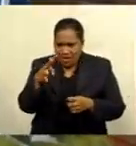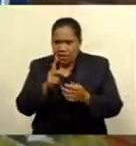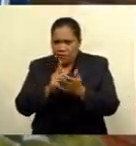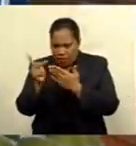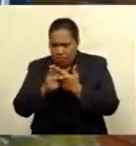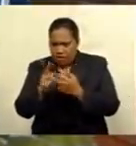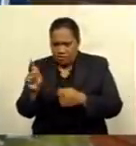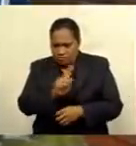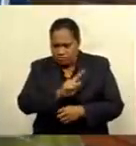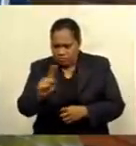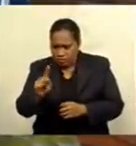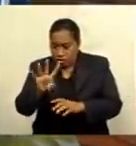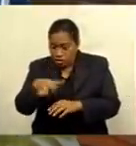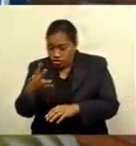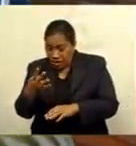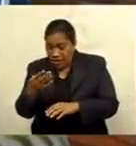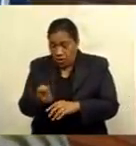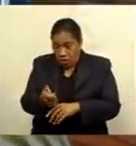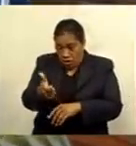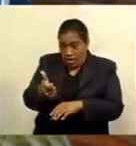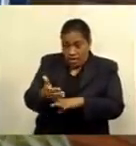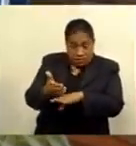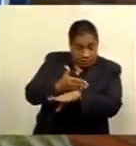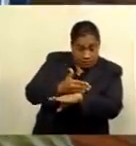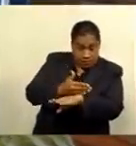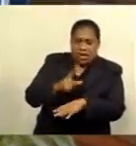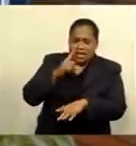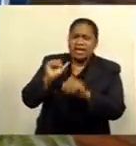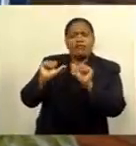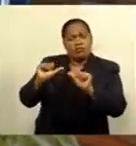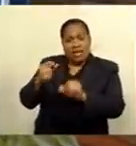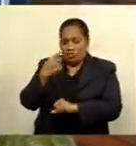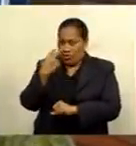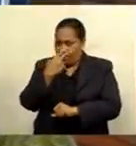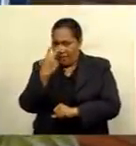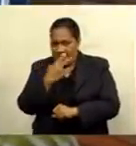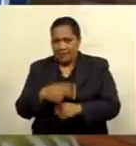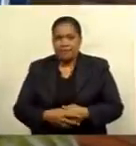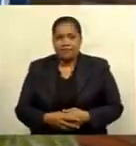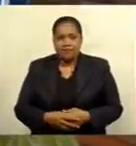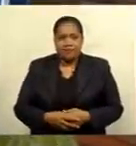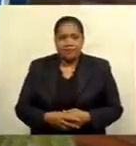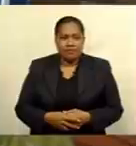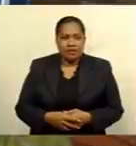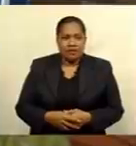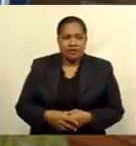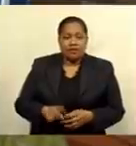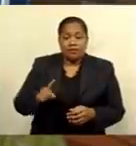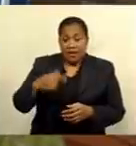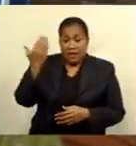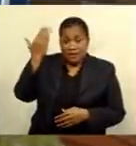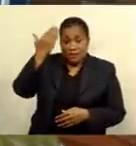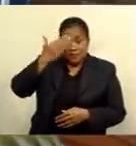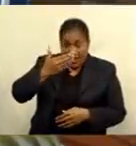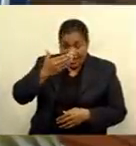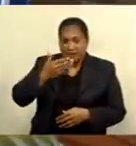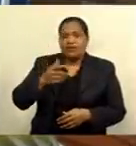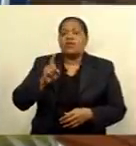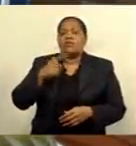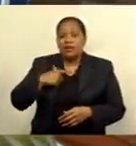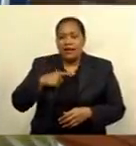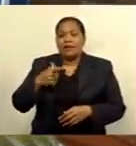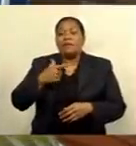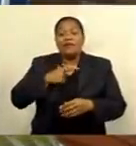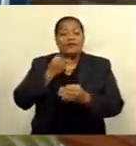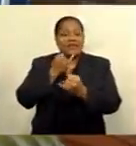we can prevent the blinding effect of the diabetic retinopathy. So